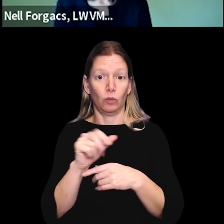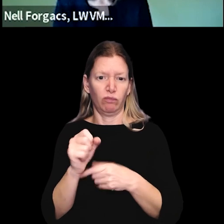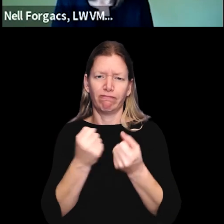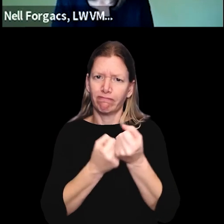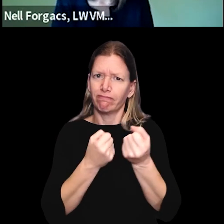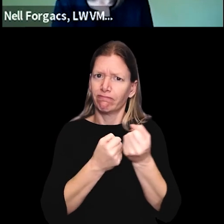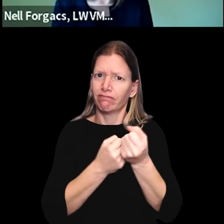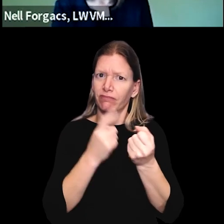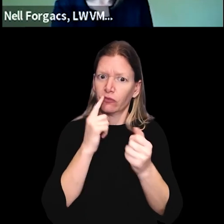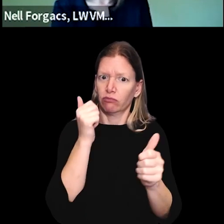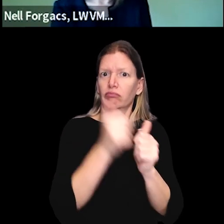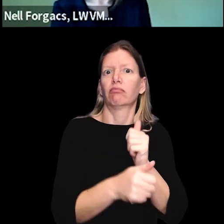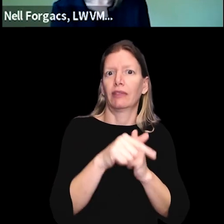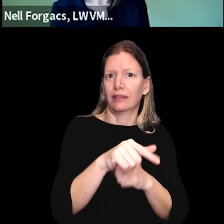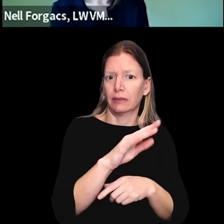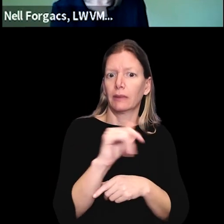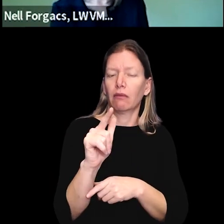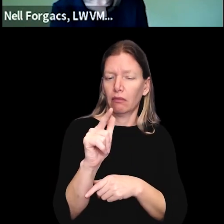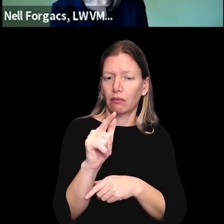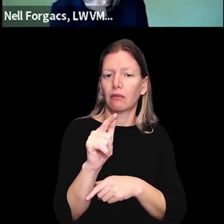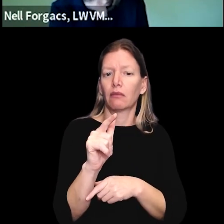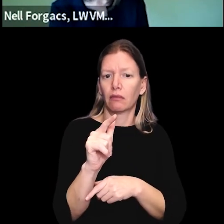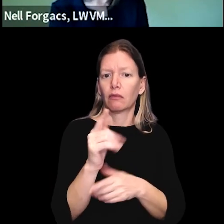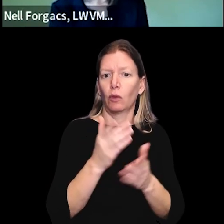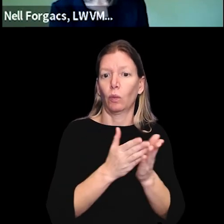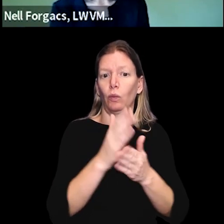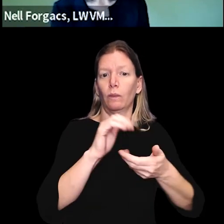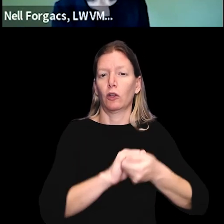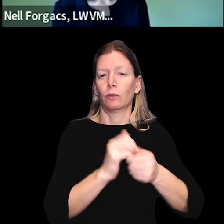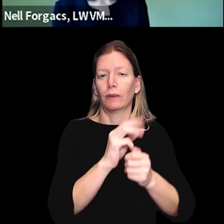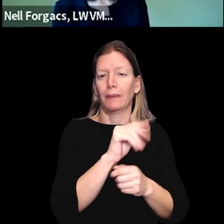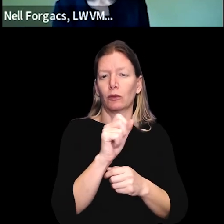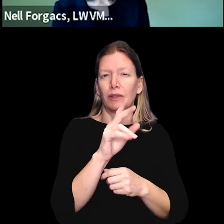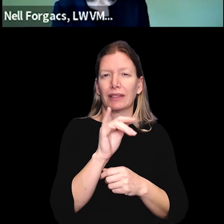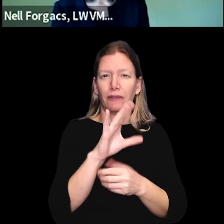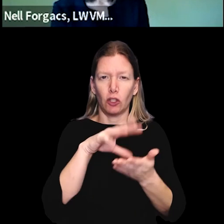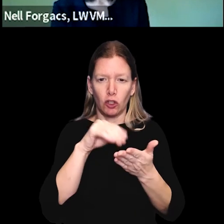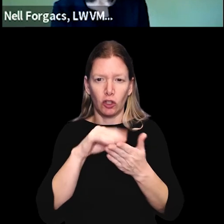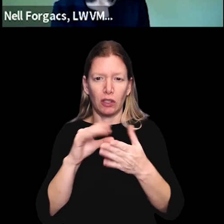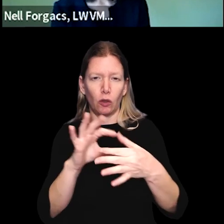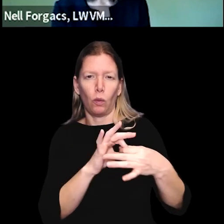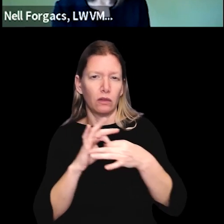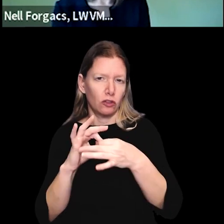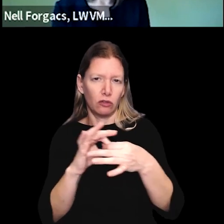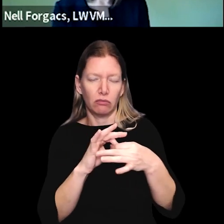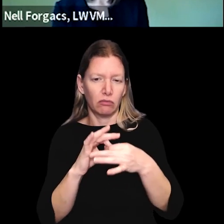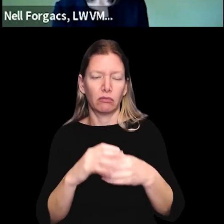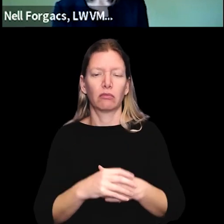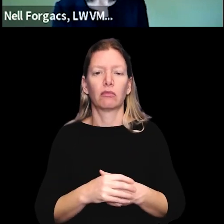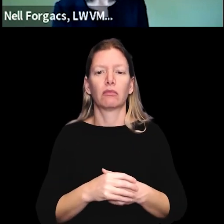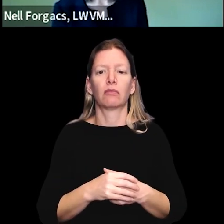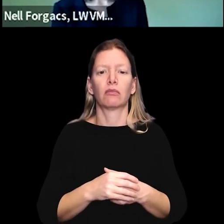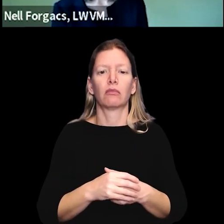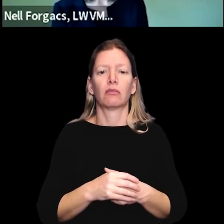in Massachusetts advocated for the passage of this bill through our partnership with the Massachusetts